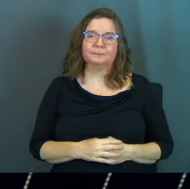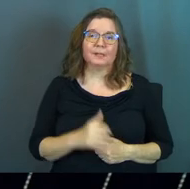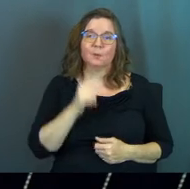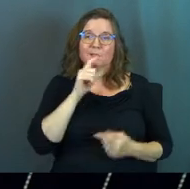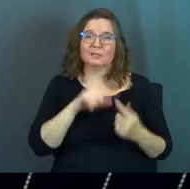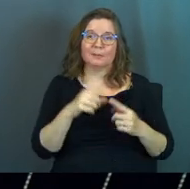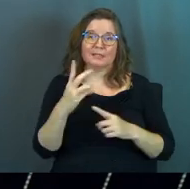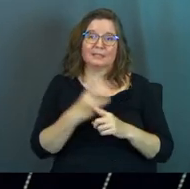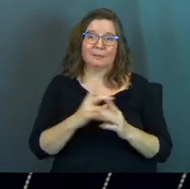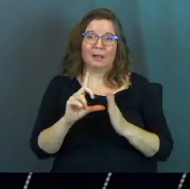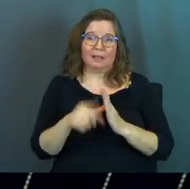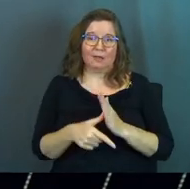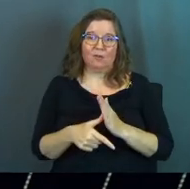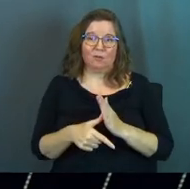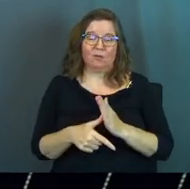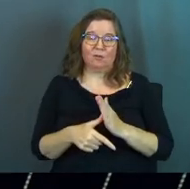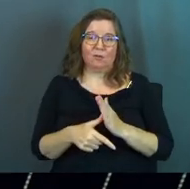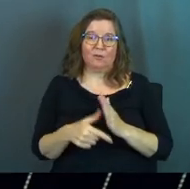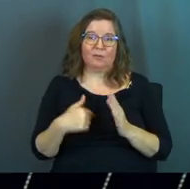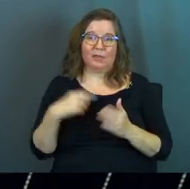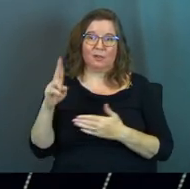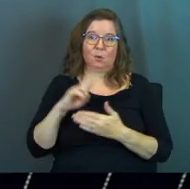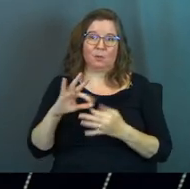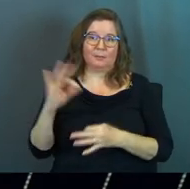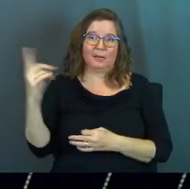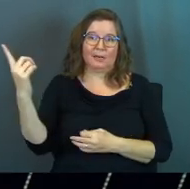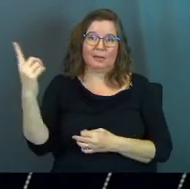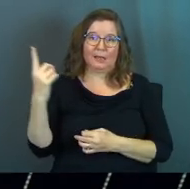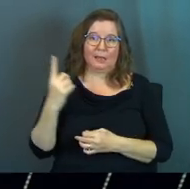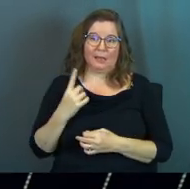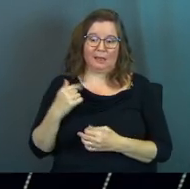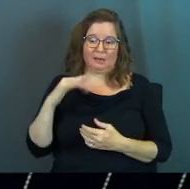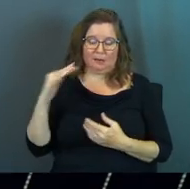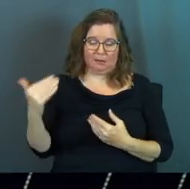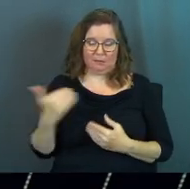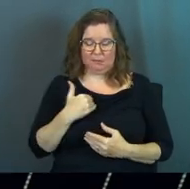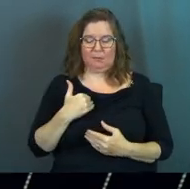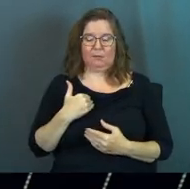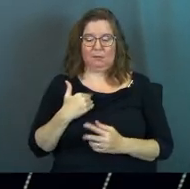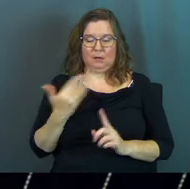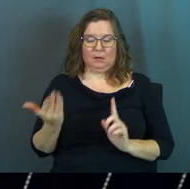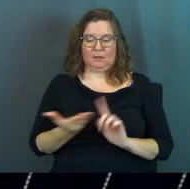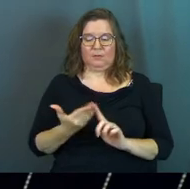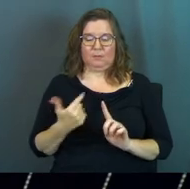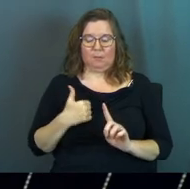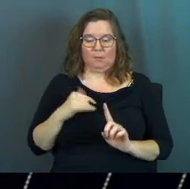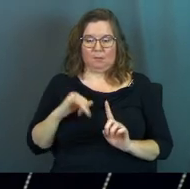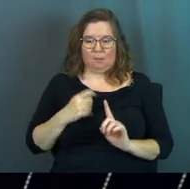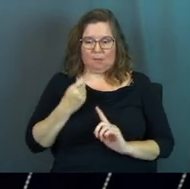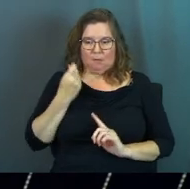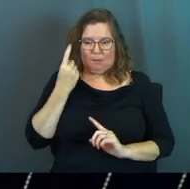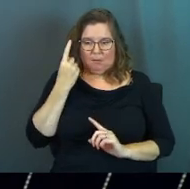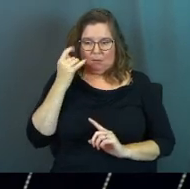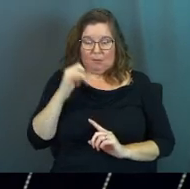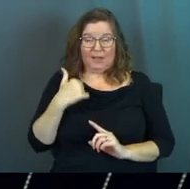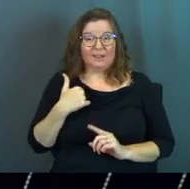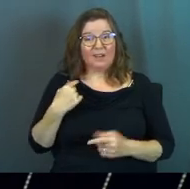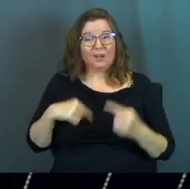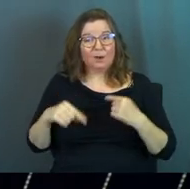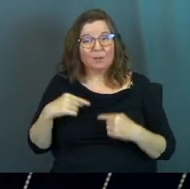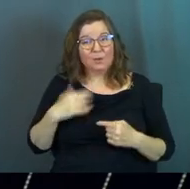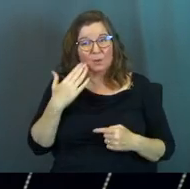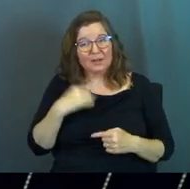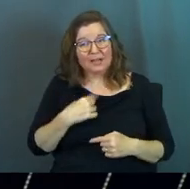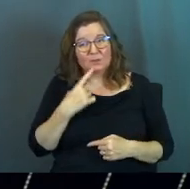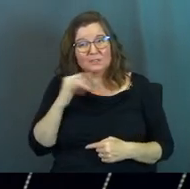And it wasn't until about six months later that the Holy Spirit came in and finally got a hold of me. And if I could go back,